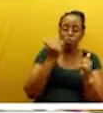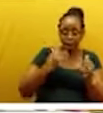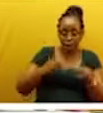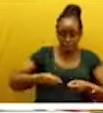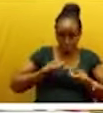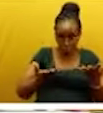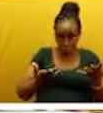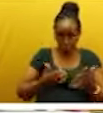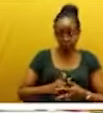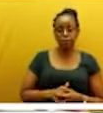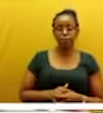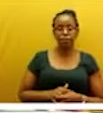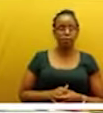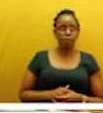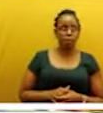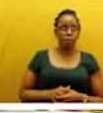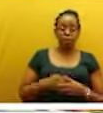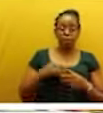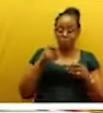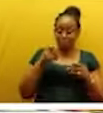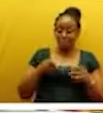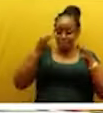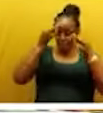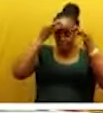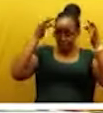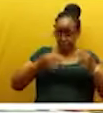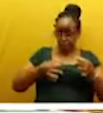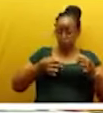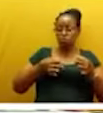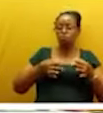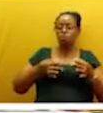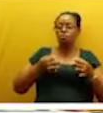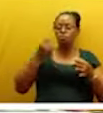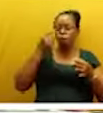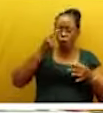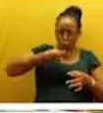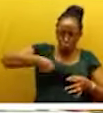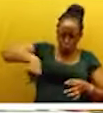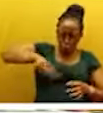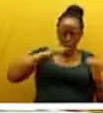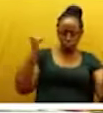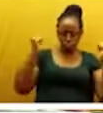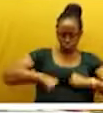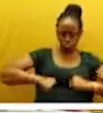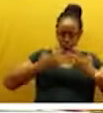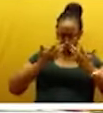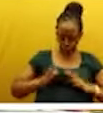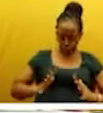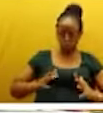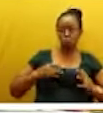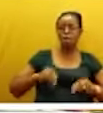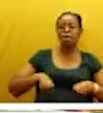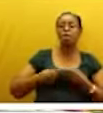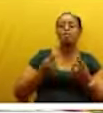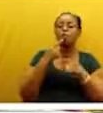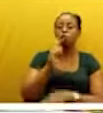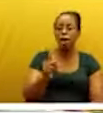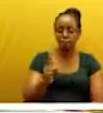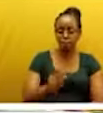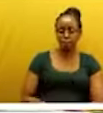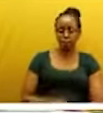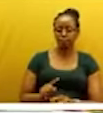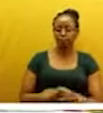This is a unanimous decision of the courts. And we make the following orders. One,